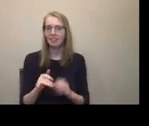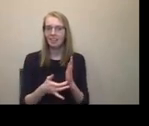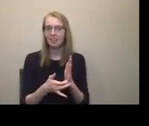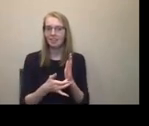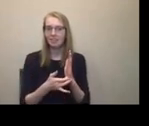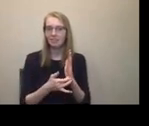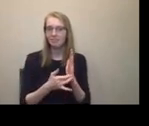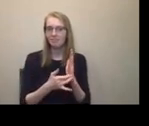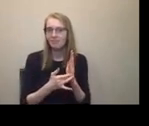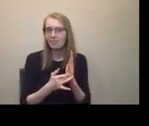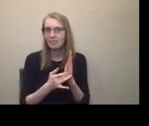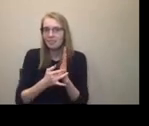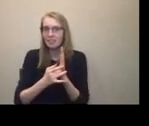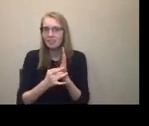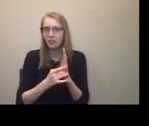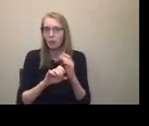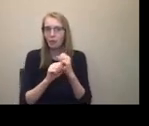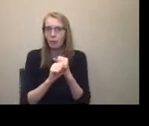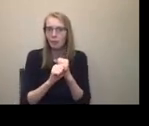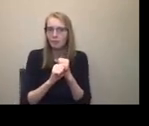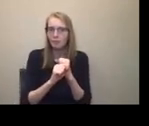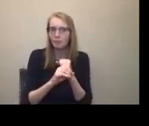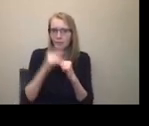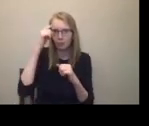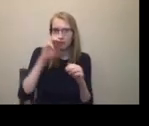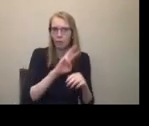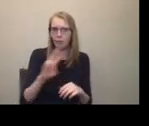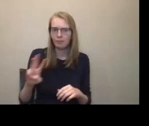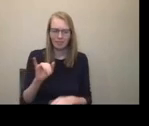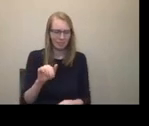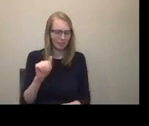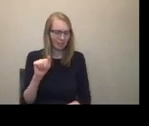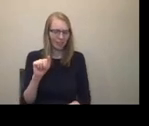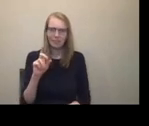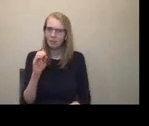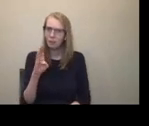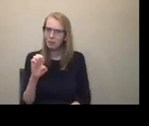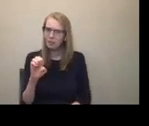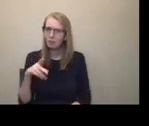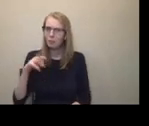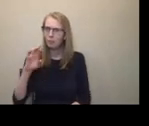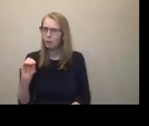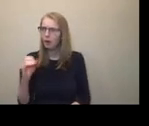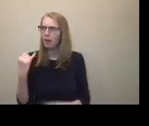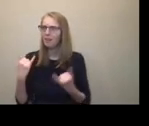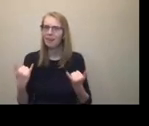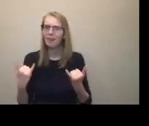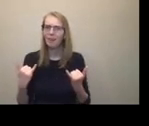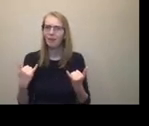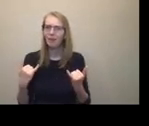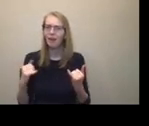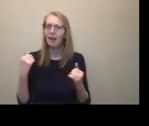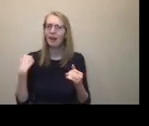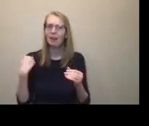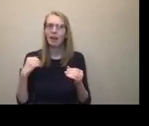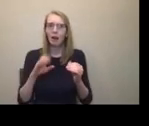all digital things here on what's this software called Adobe Pro, there's always this option on every image. Now you can click, you can choose to add